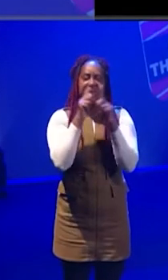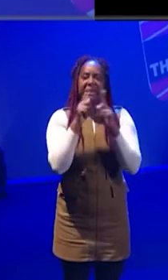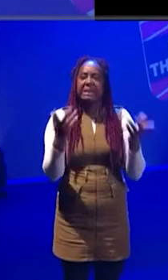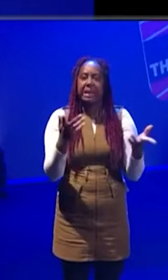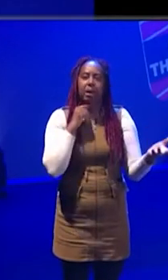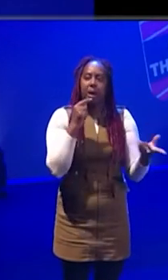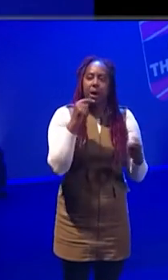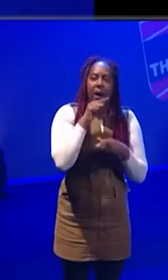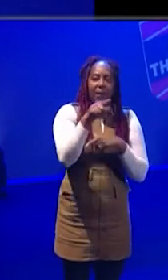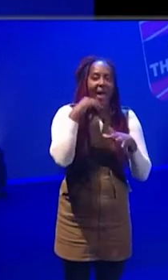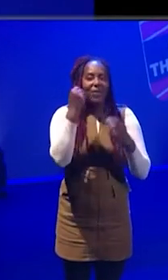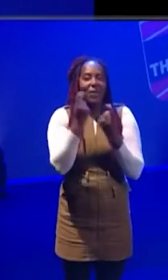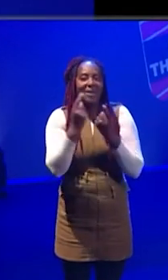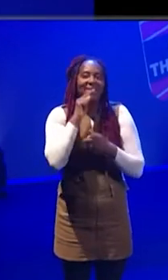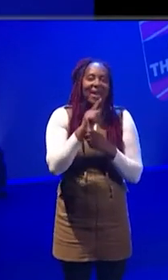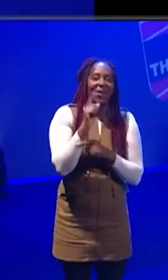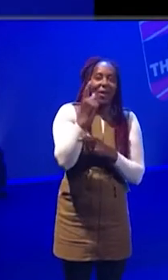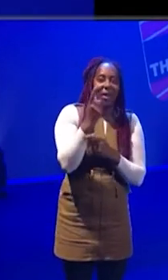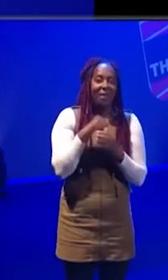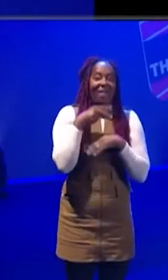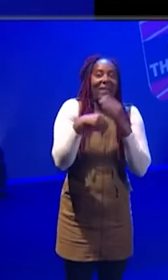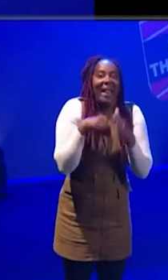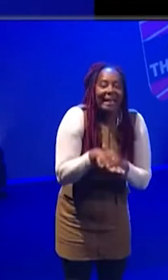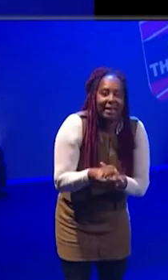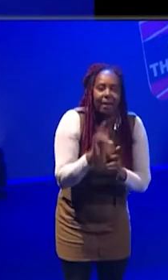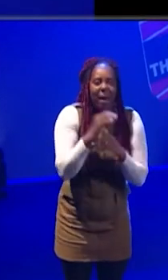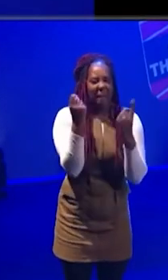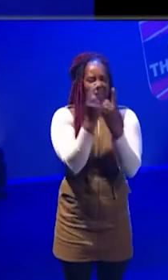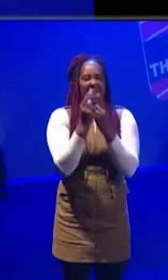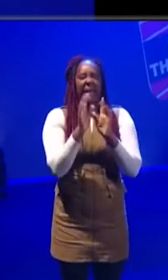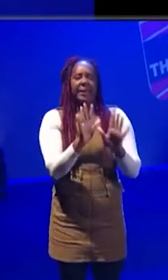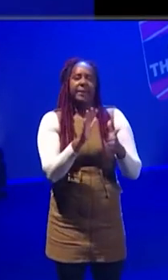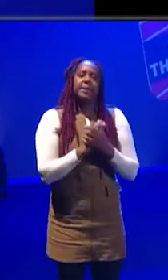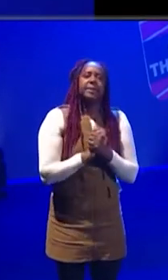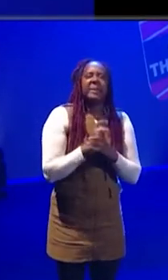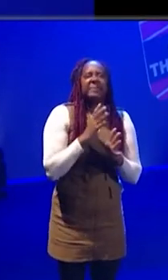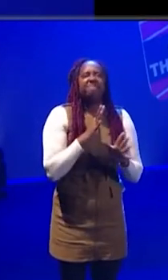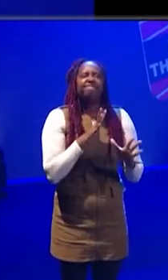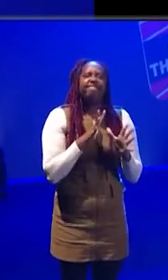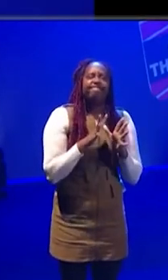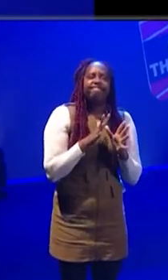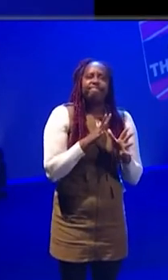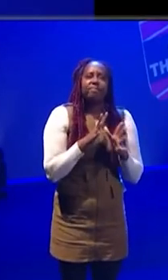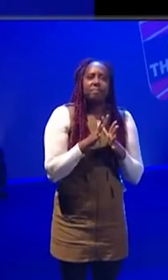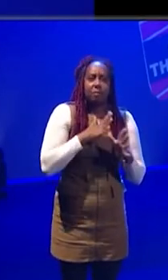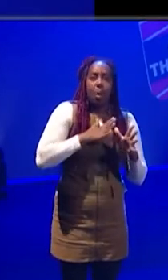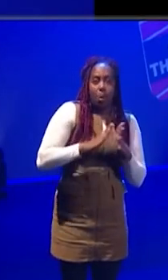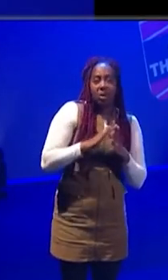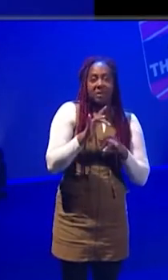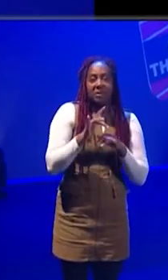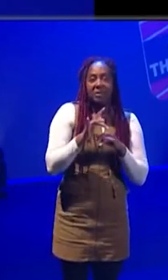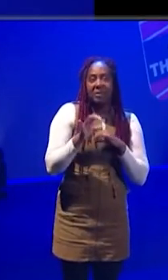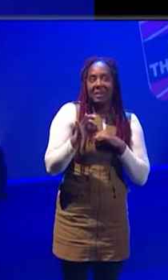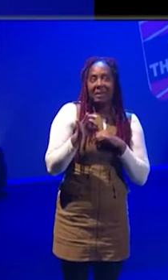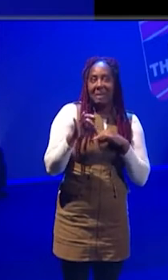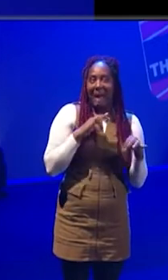like kind of, you know, like everyone says, they sort of fell into it. My thing, was, I'd wanted to be an actor when I was like